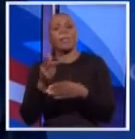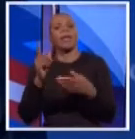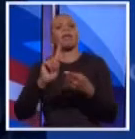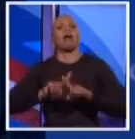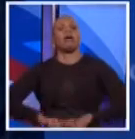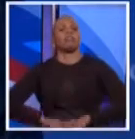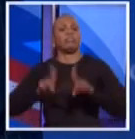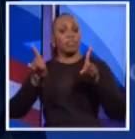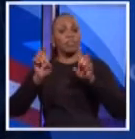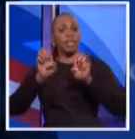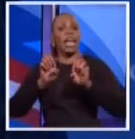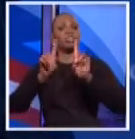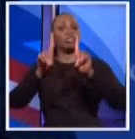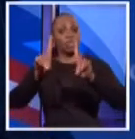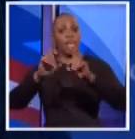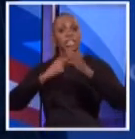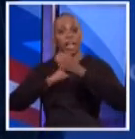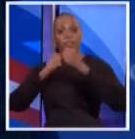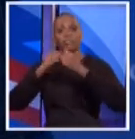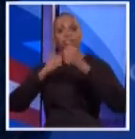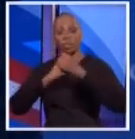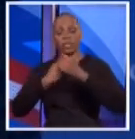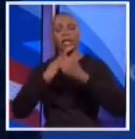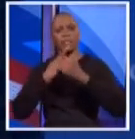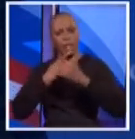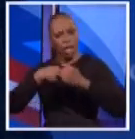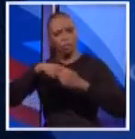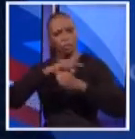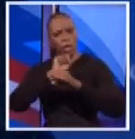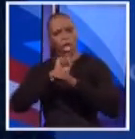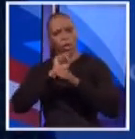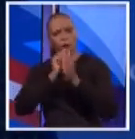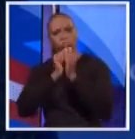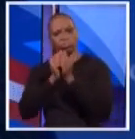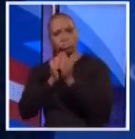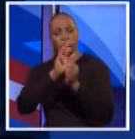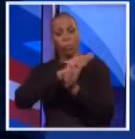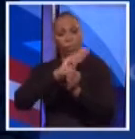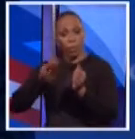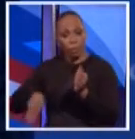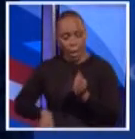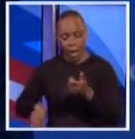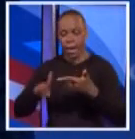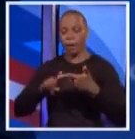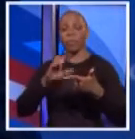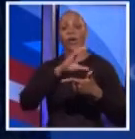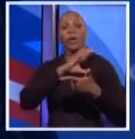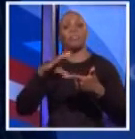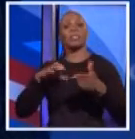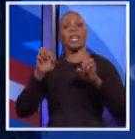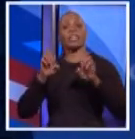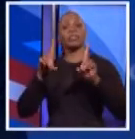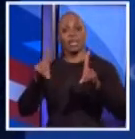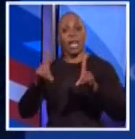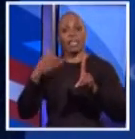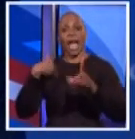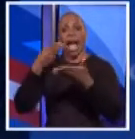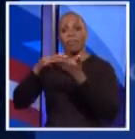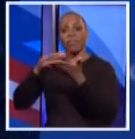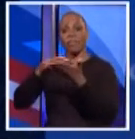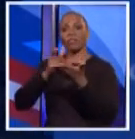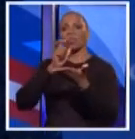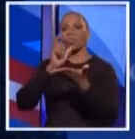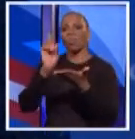educational infrastructure of the city. So I would say to the extent that we worked very closely with the mayor, with the commissioner of education, to get those funds to the